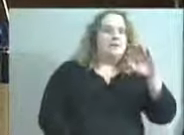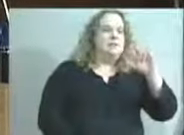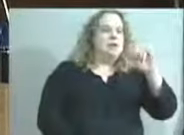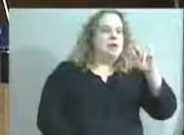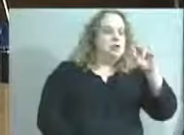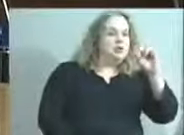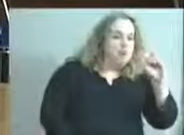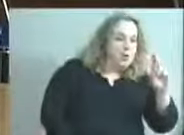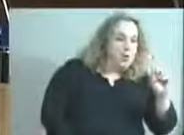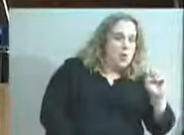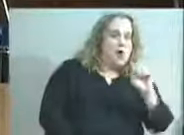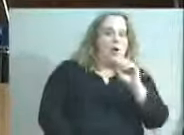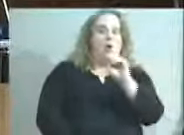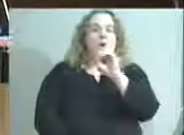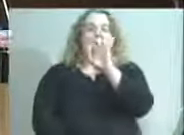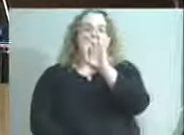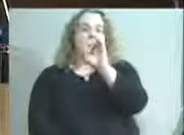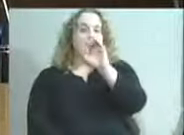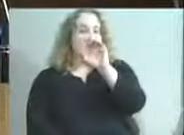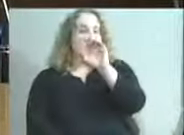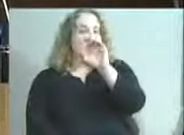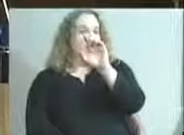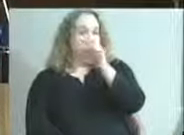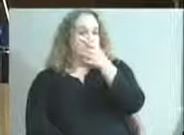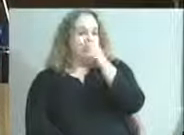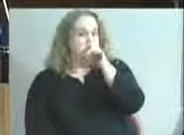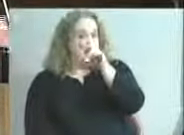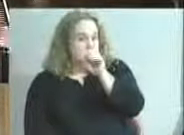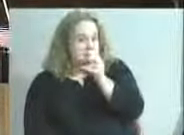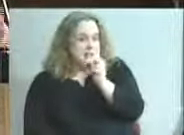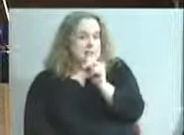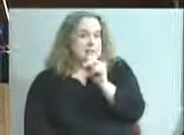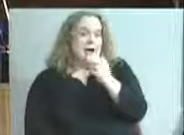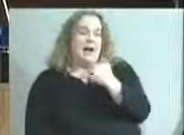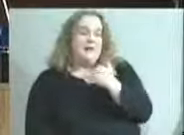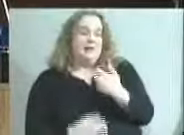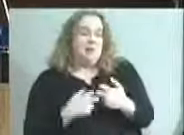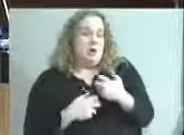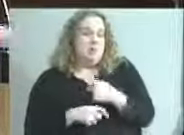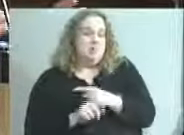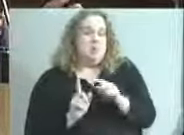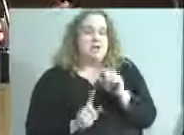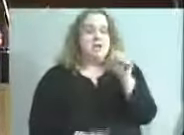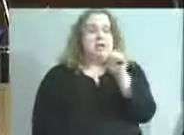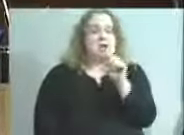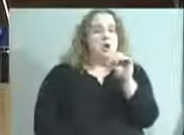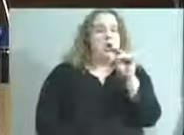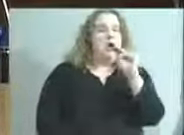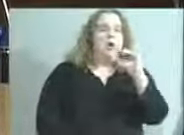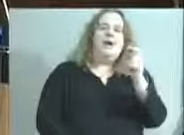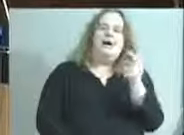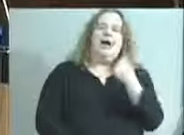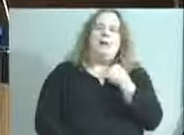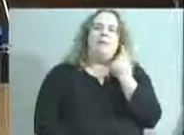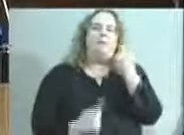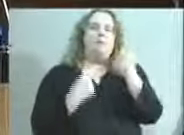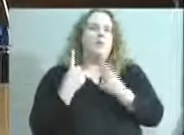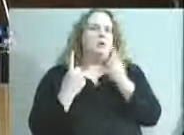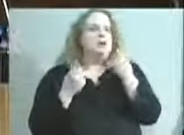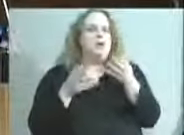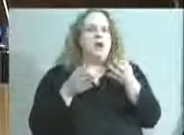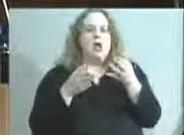to diversity. But when it comes to zoning, we can only do that for so long, right? I wonder if there's a way that